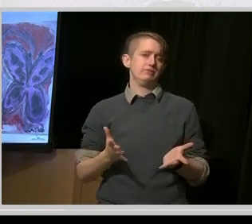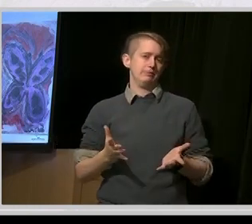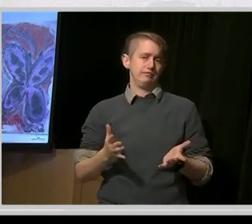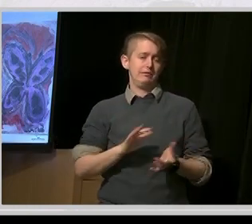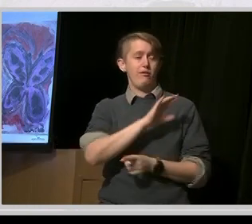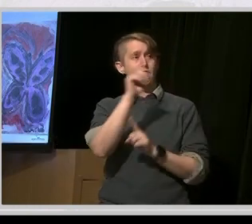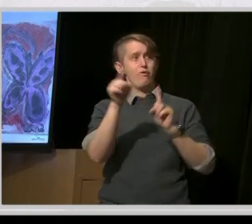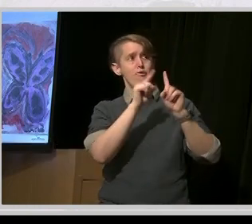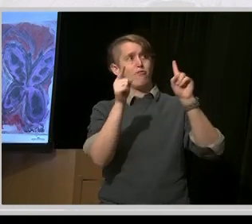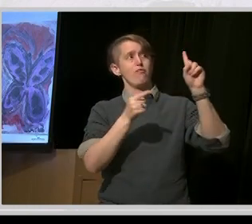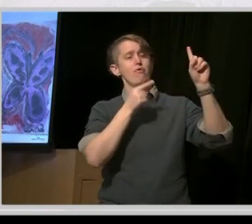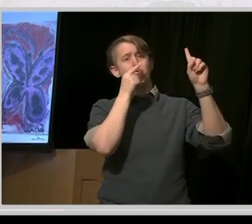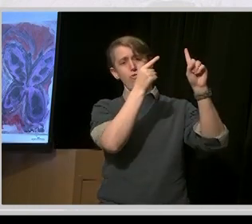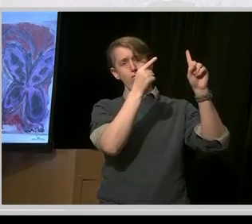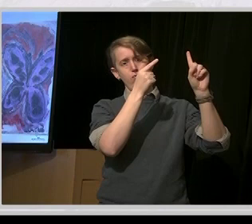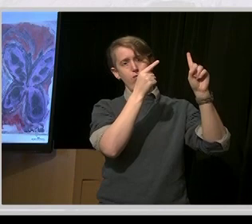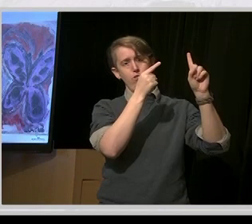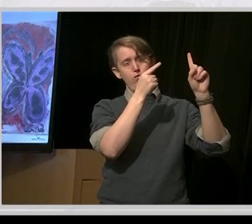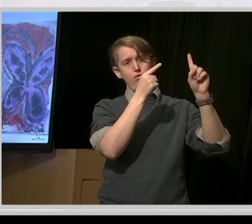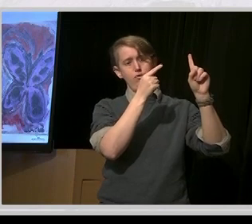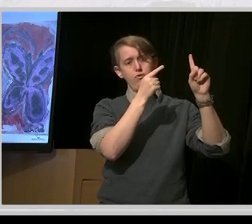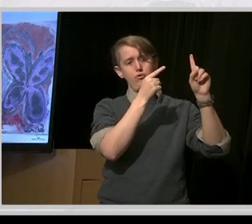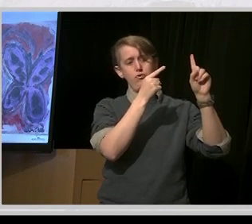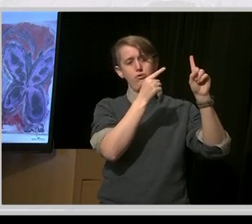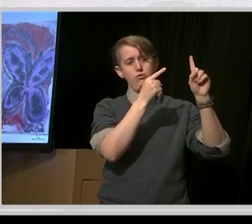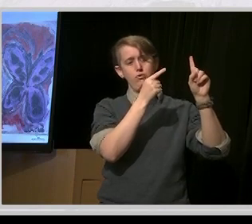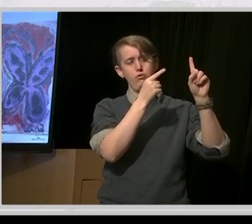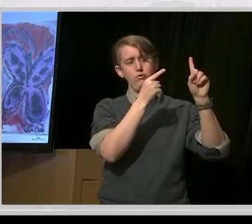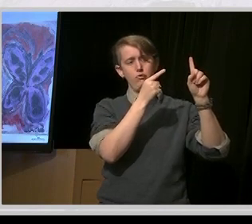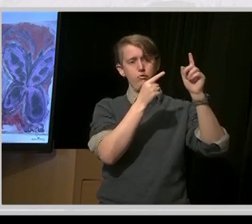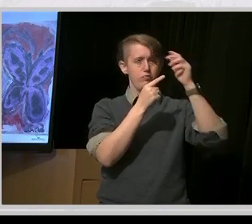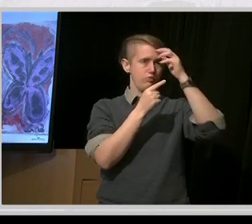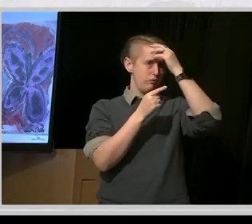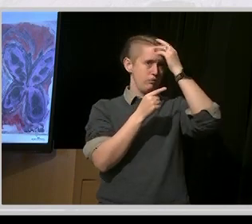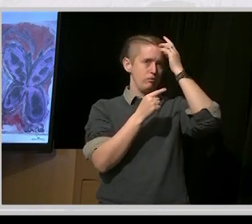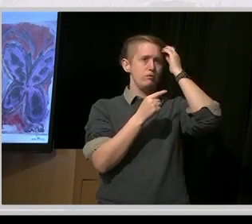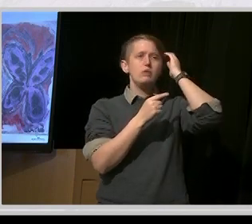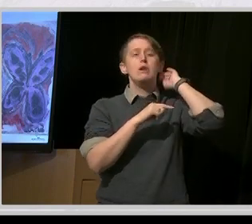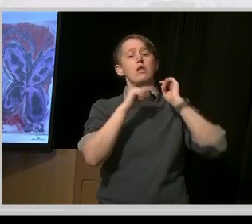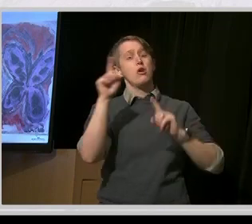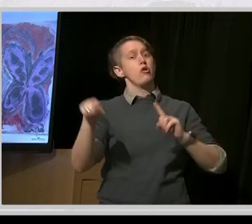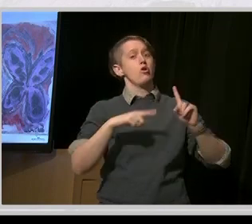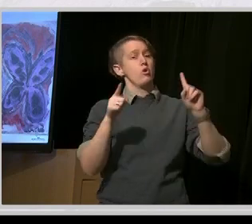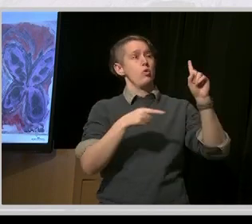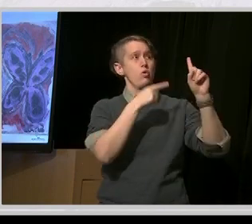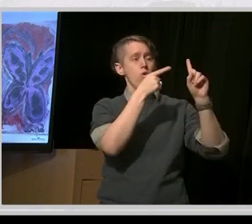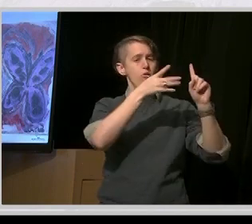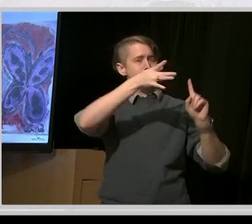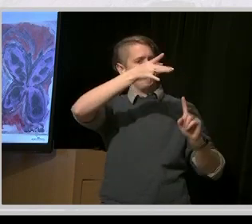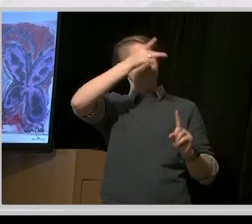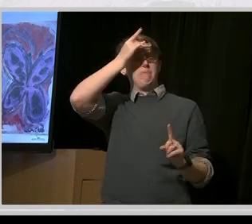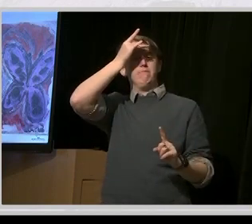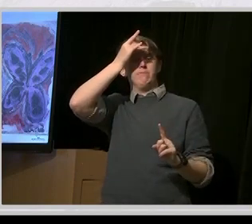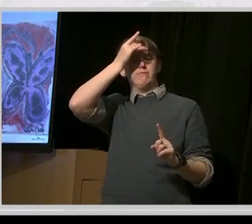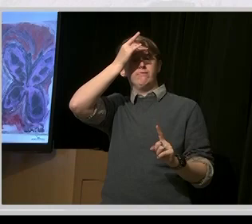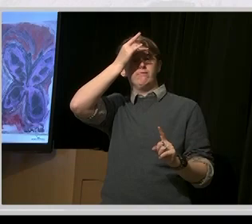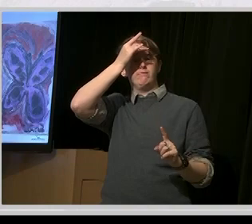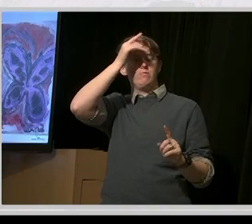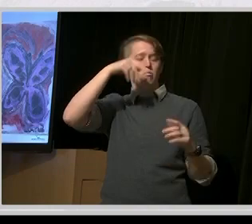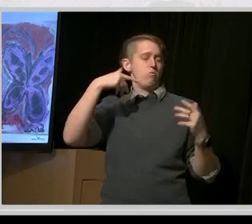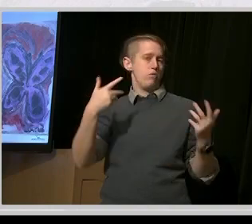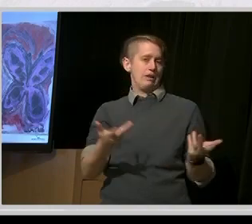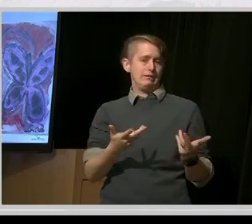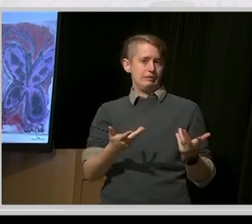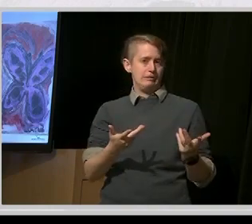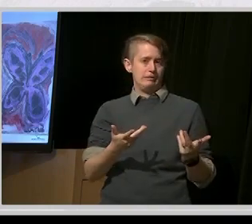people to be